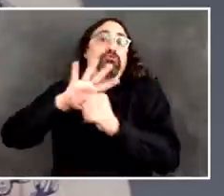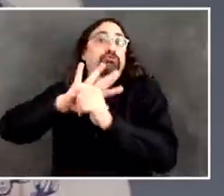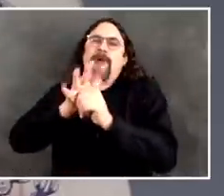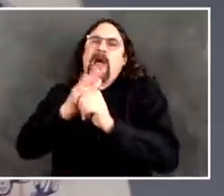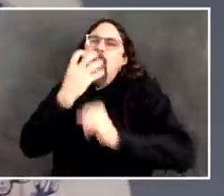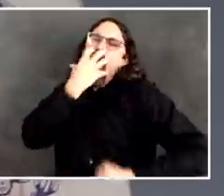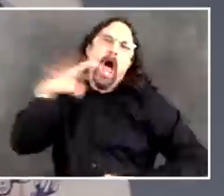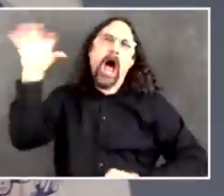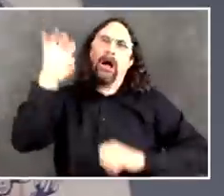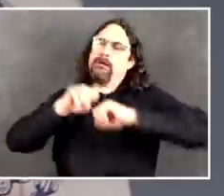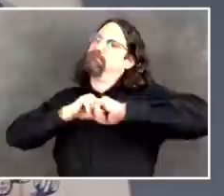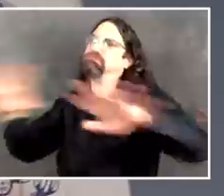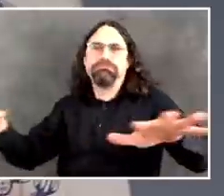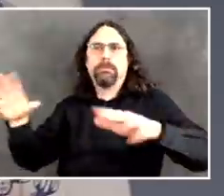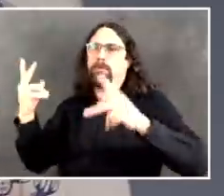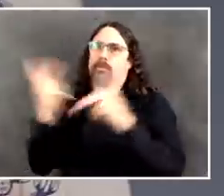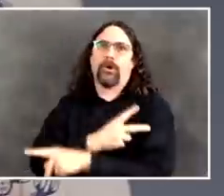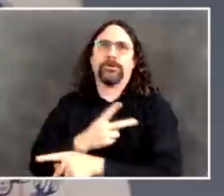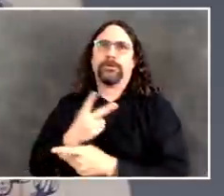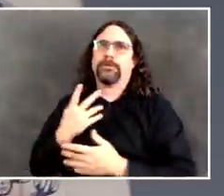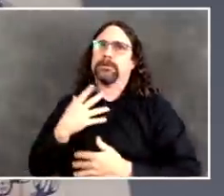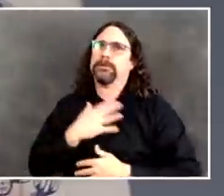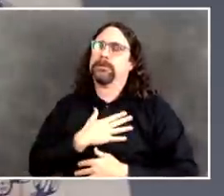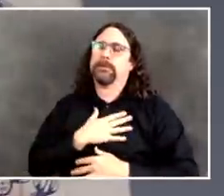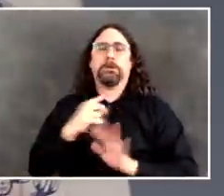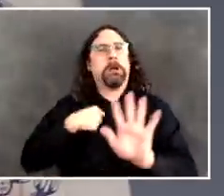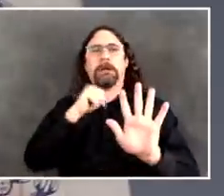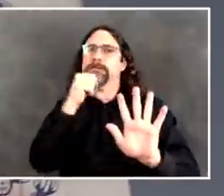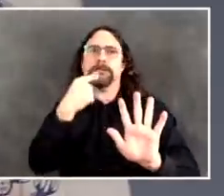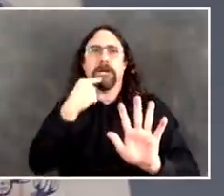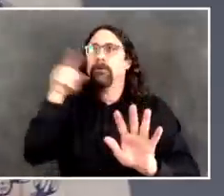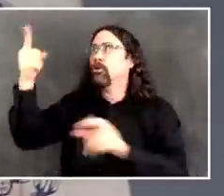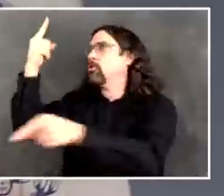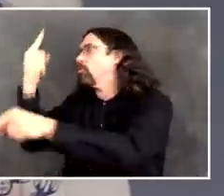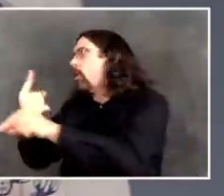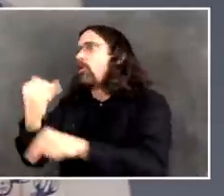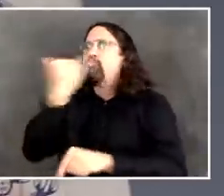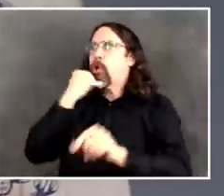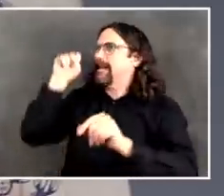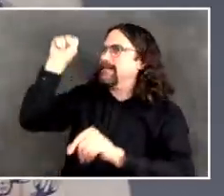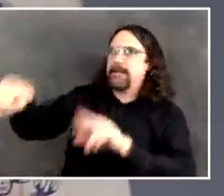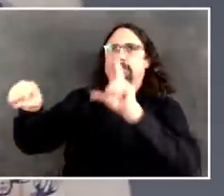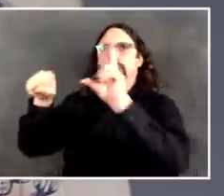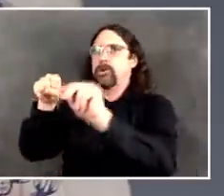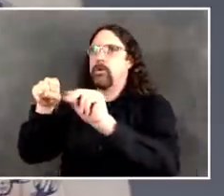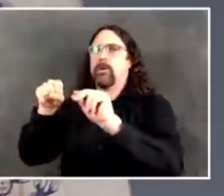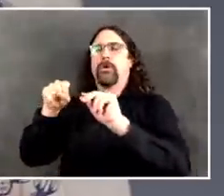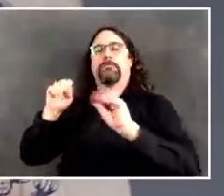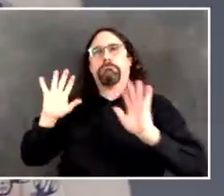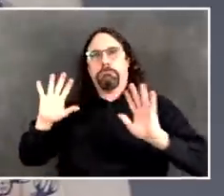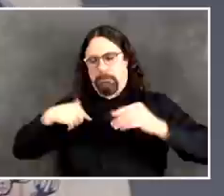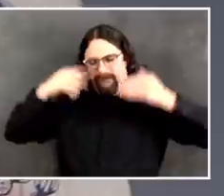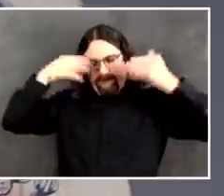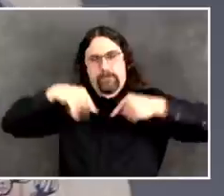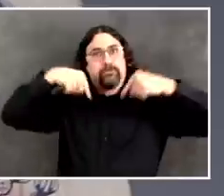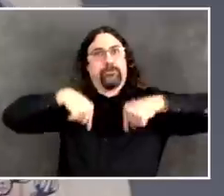or image or their concern about the economy than their concern about the health and welfare of their people.